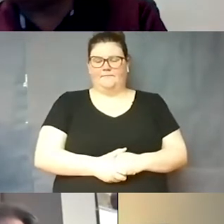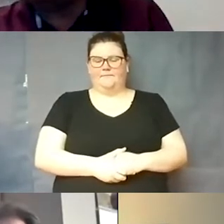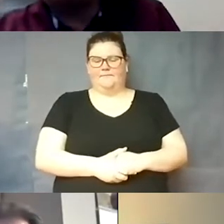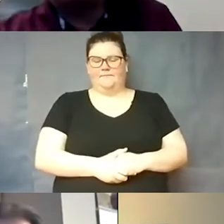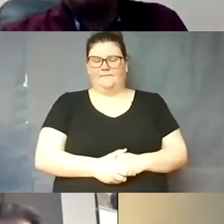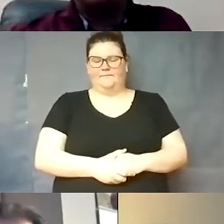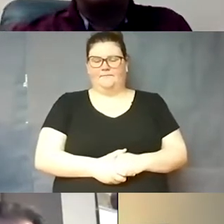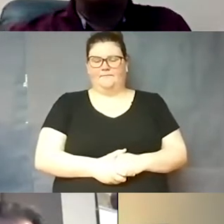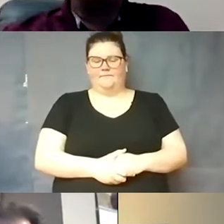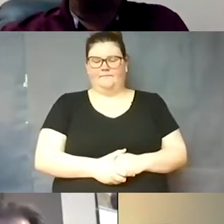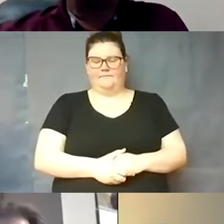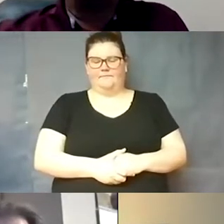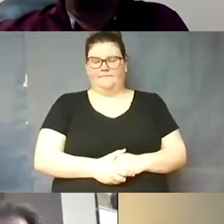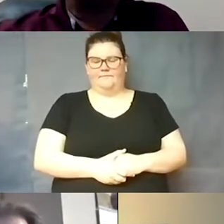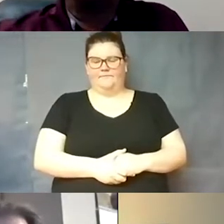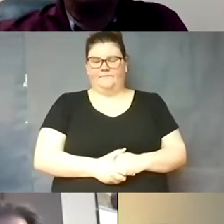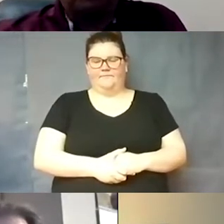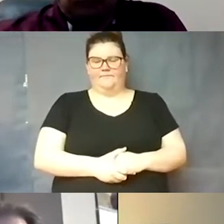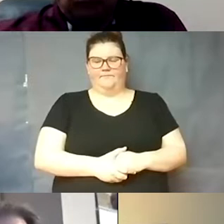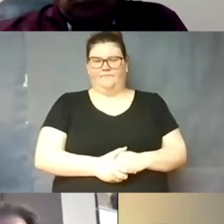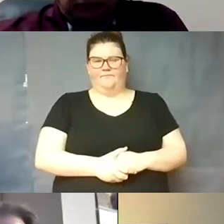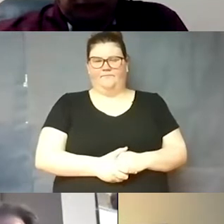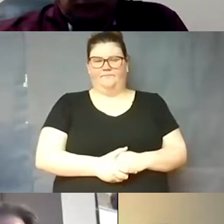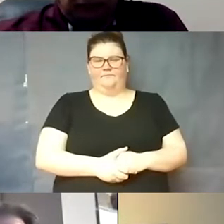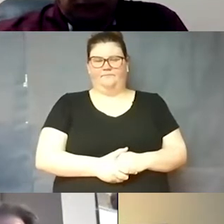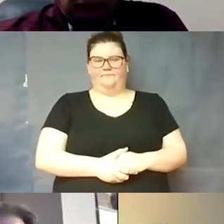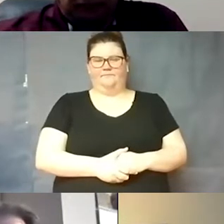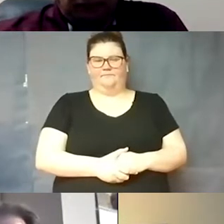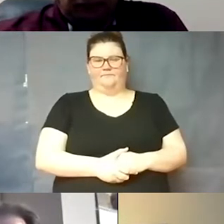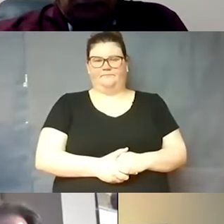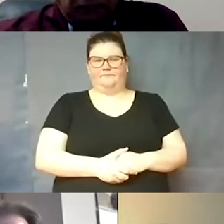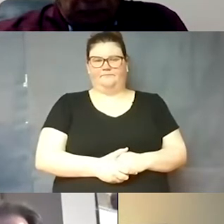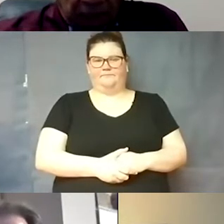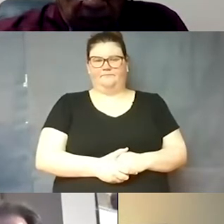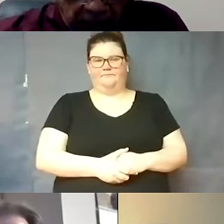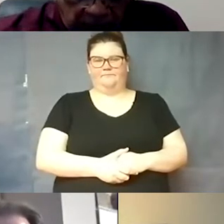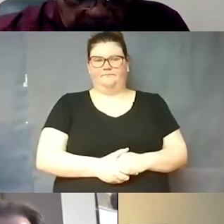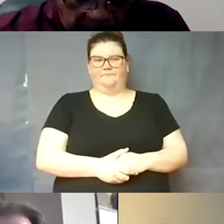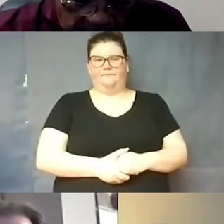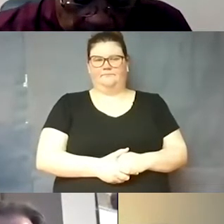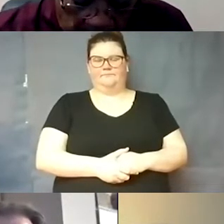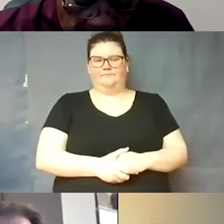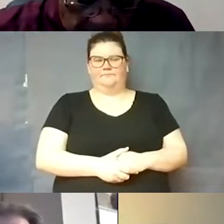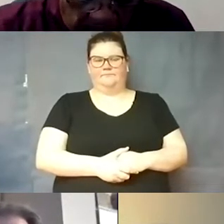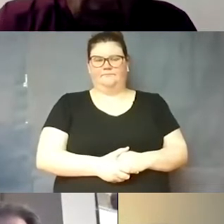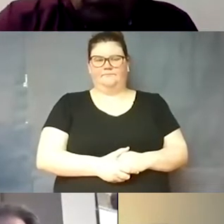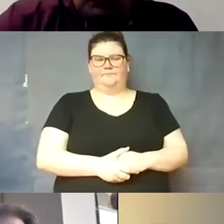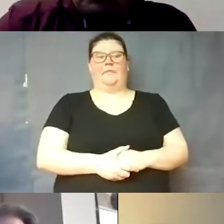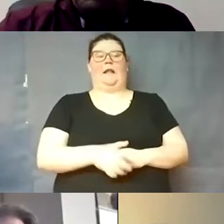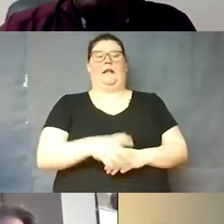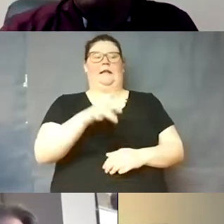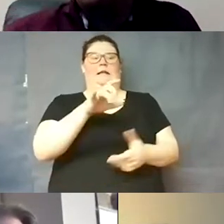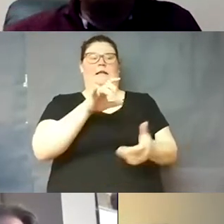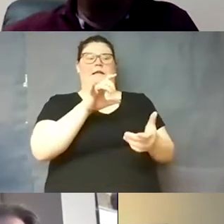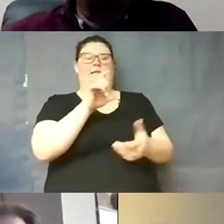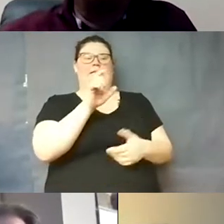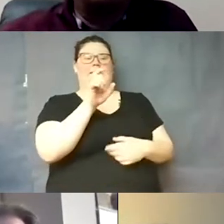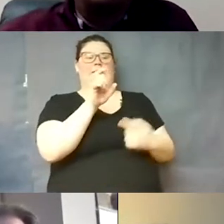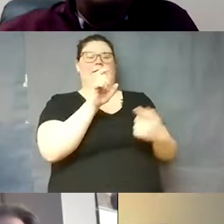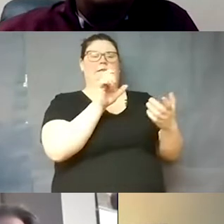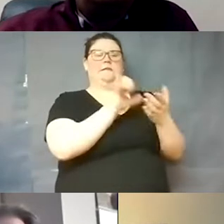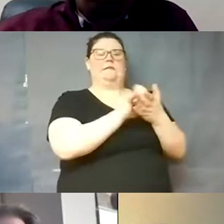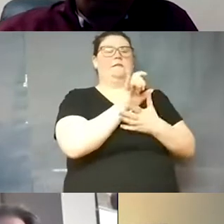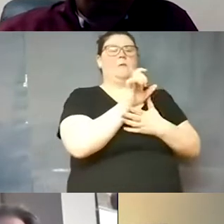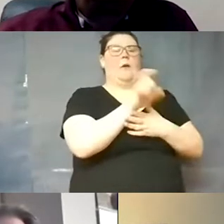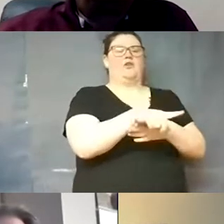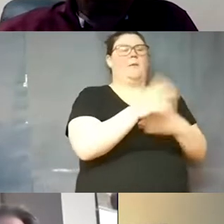this is a question um and this might have been about a